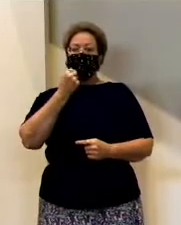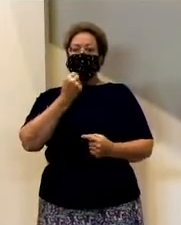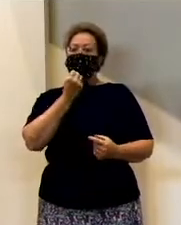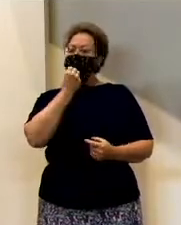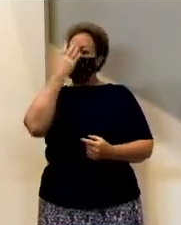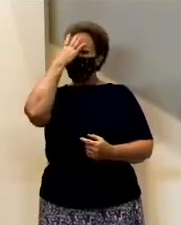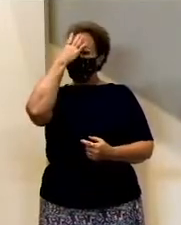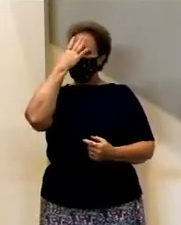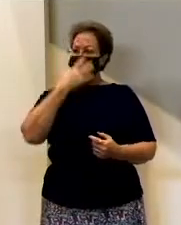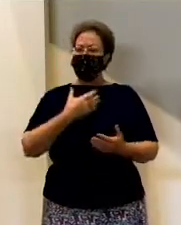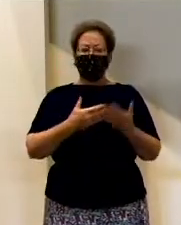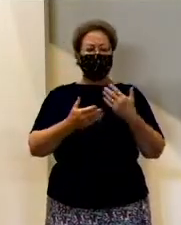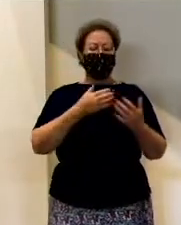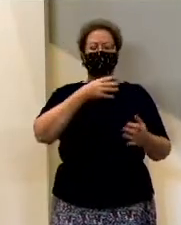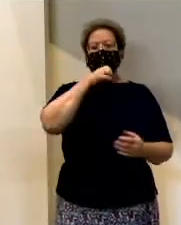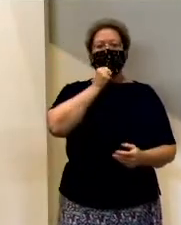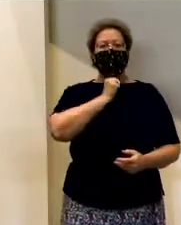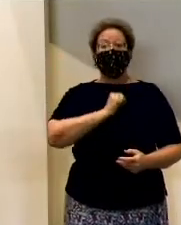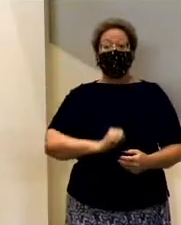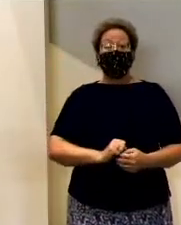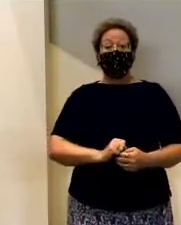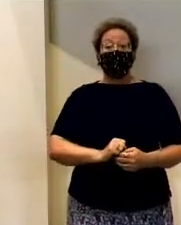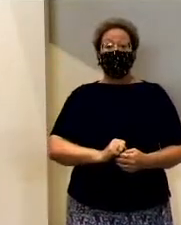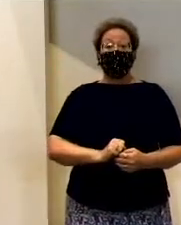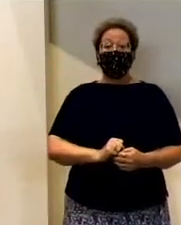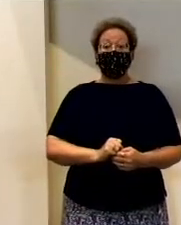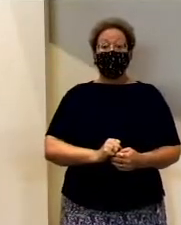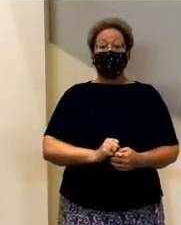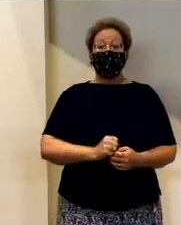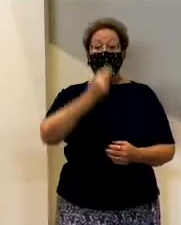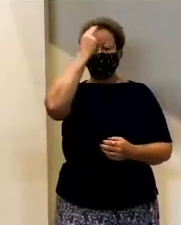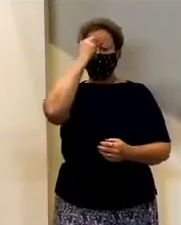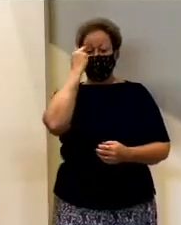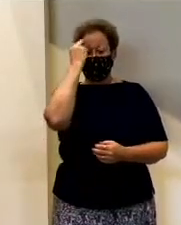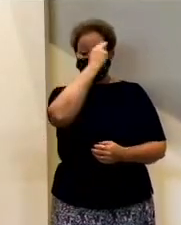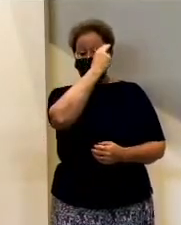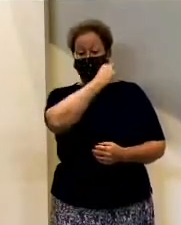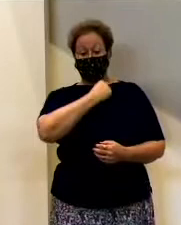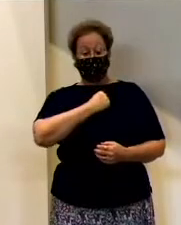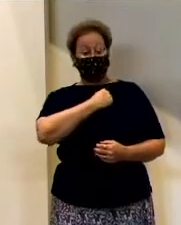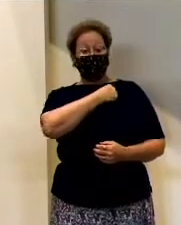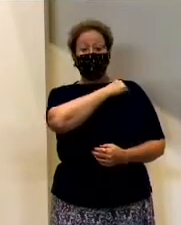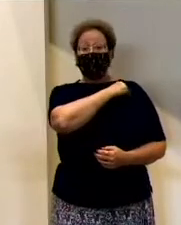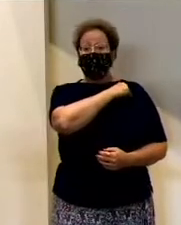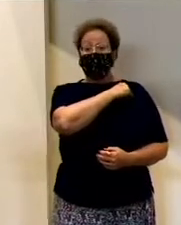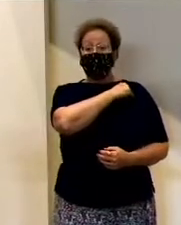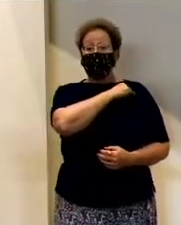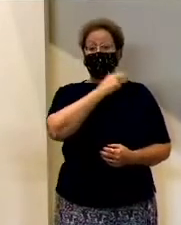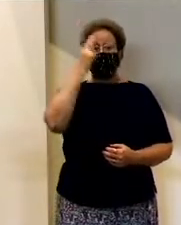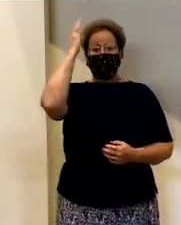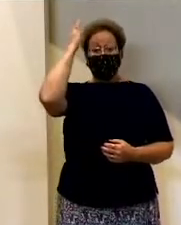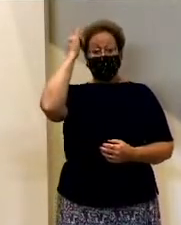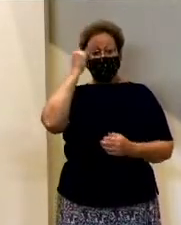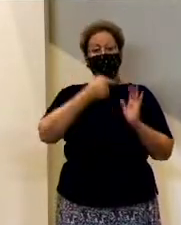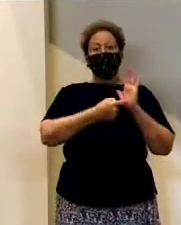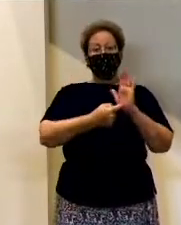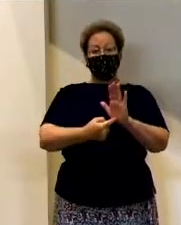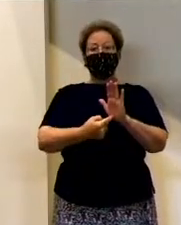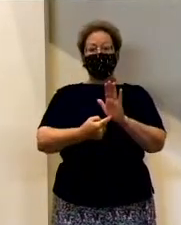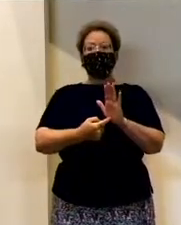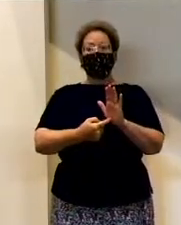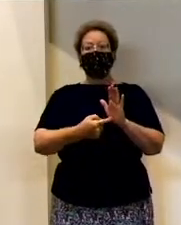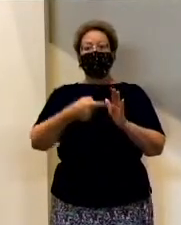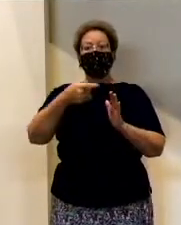or a child or youth or adult, we do the sign of the cross on their forehead and on their heart to mark them as one